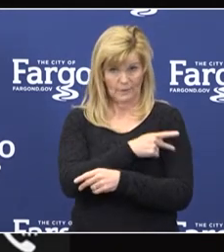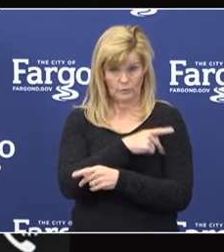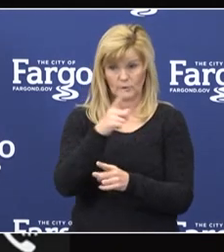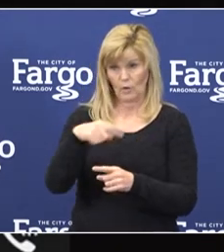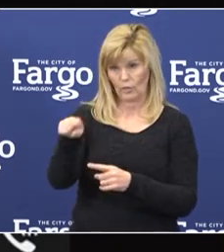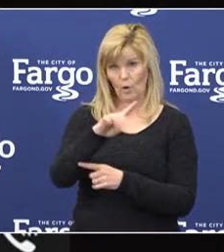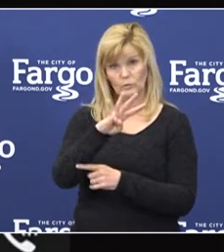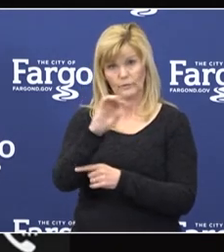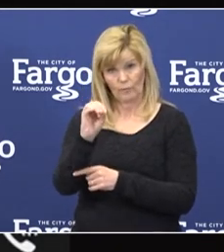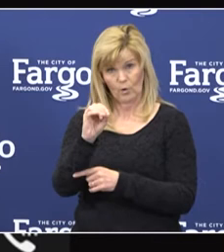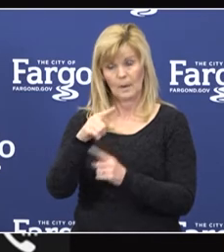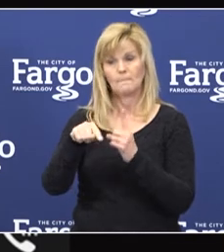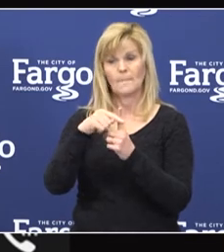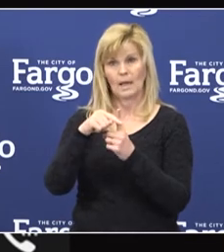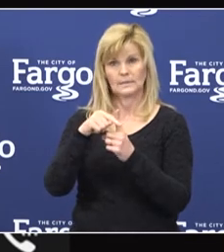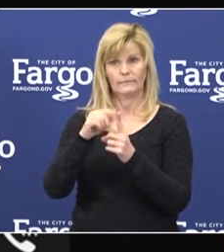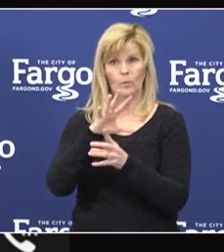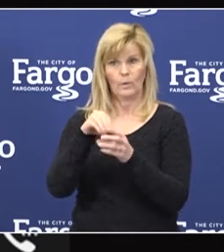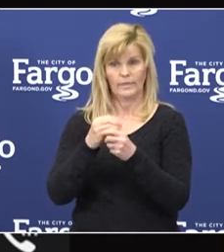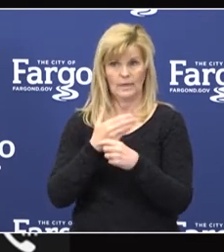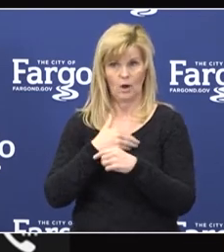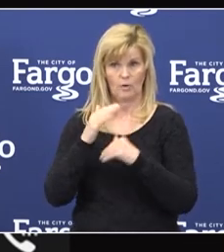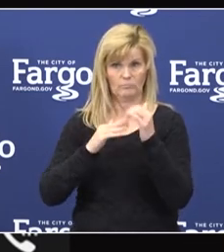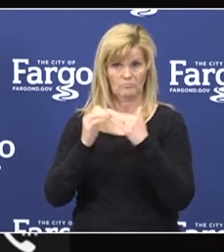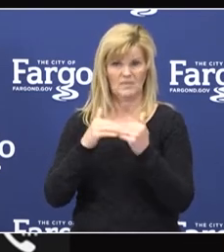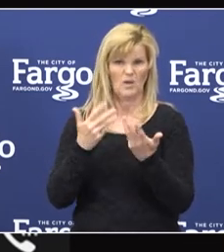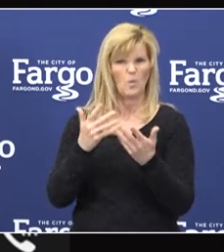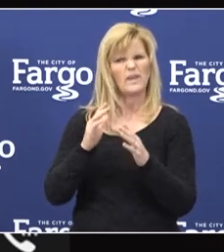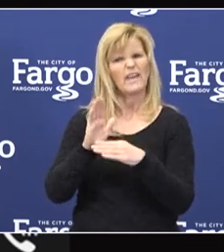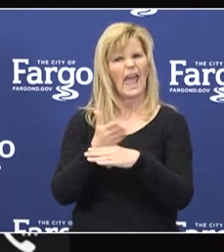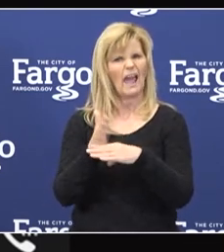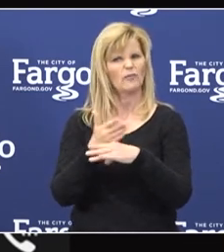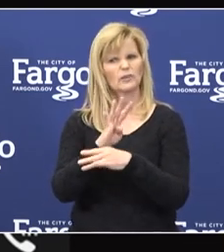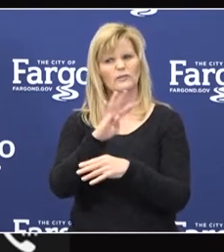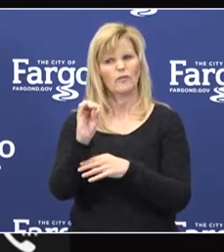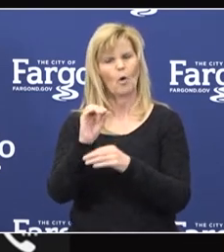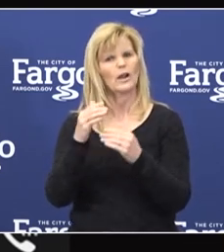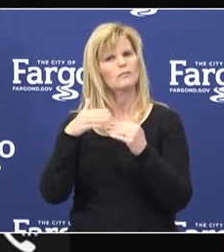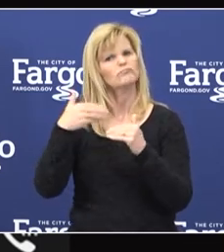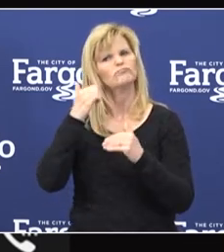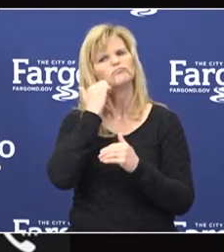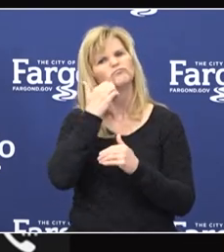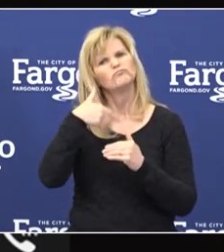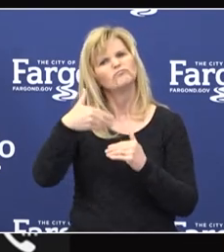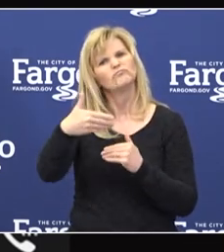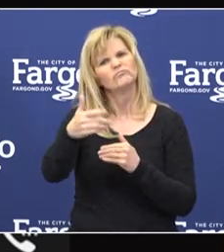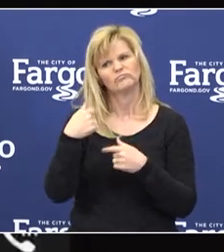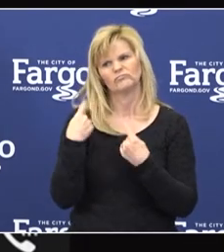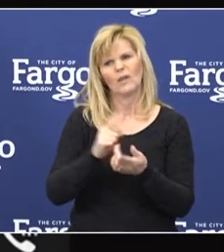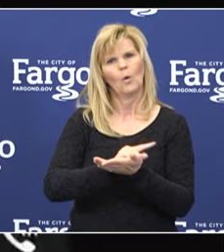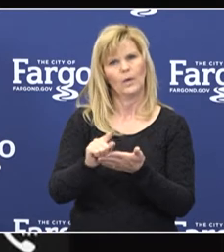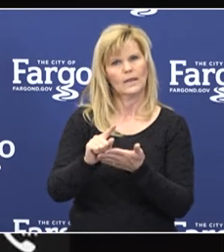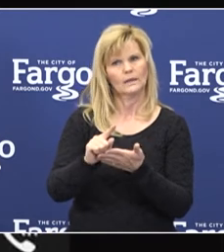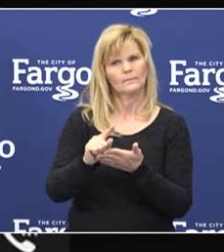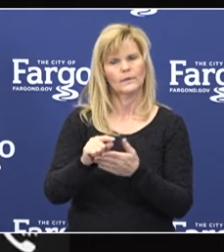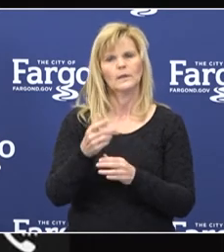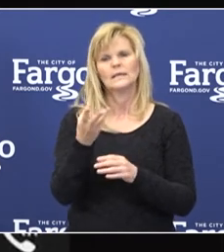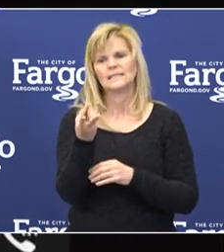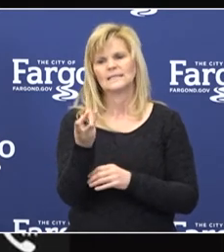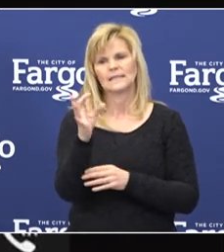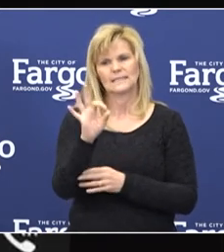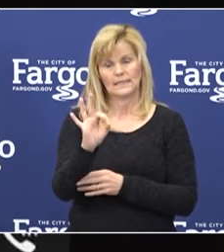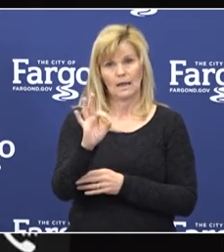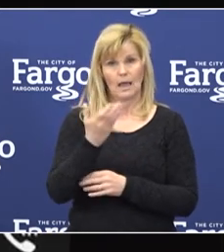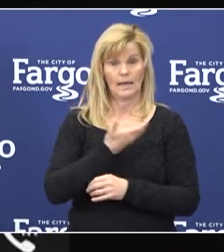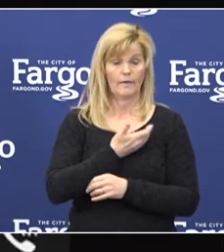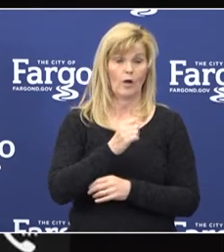COVID-19 in our facility, and we've been around that range all the past week. We have had 69 of our